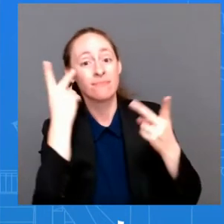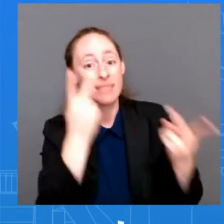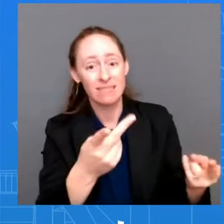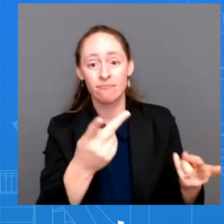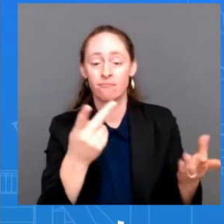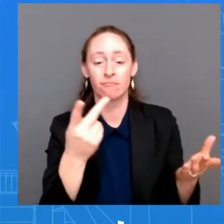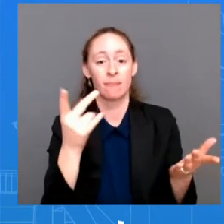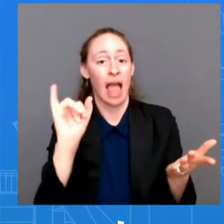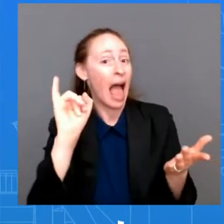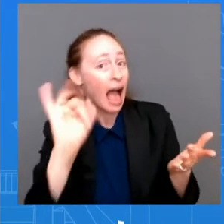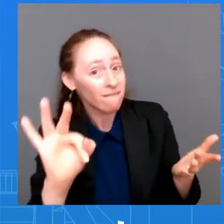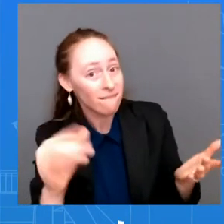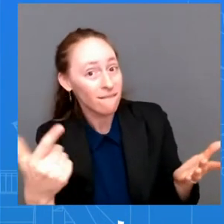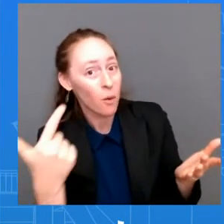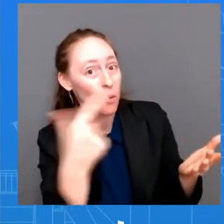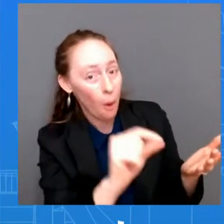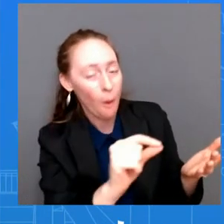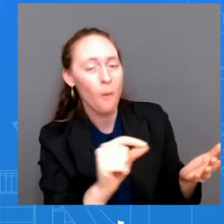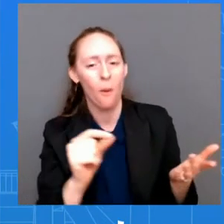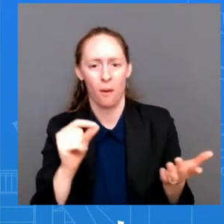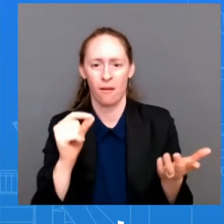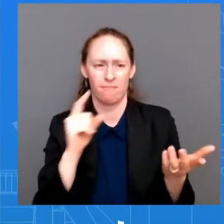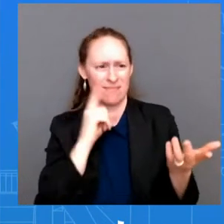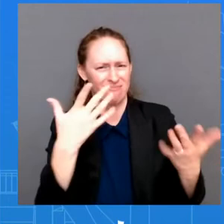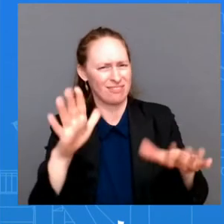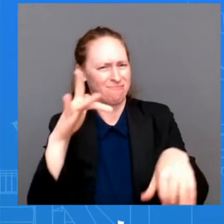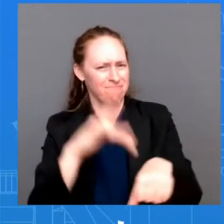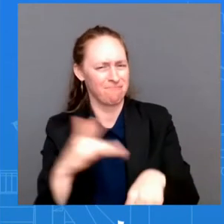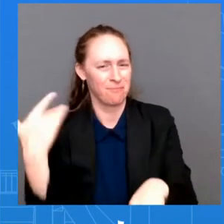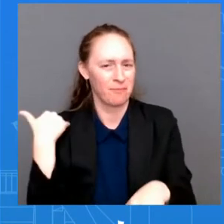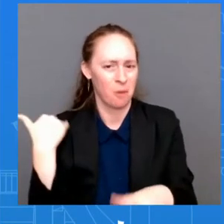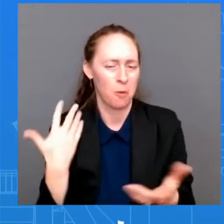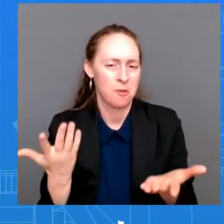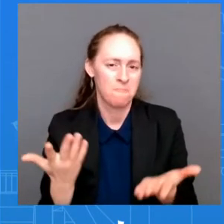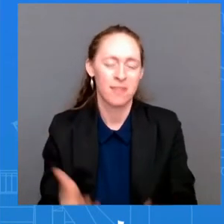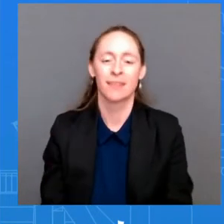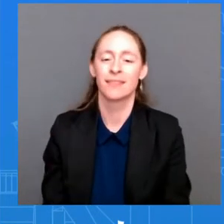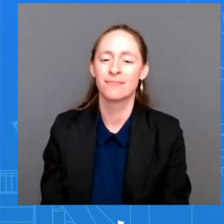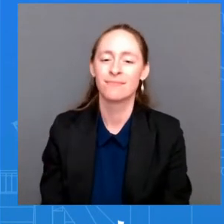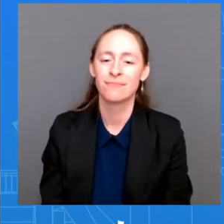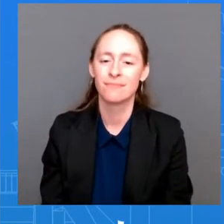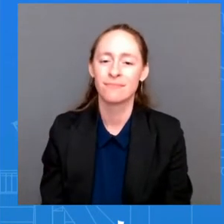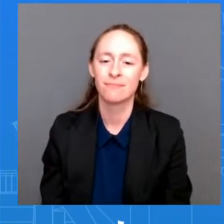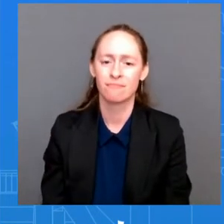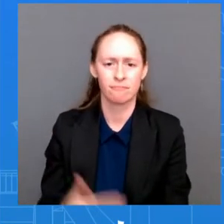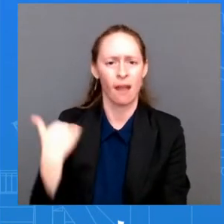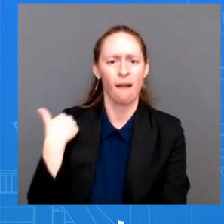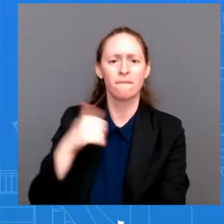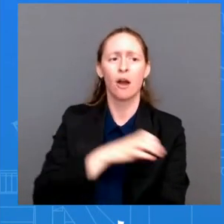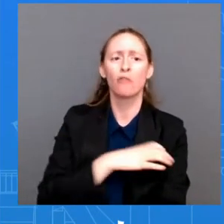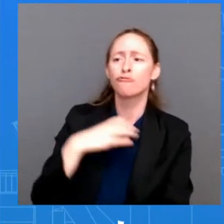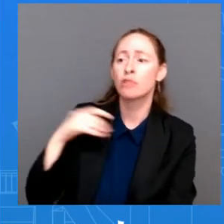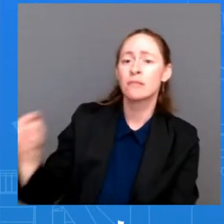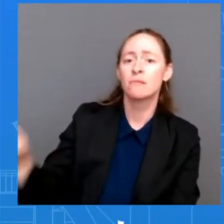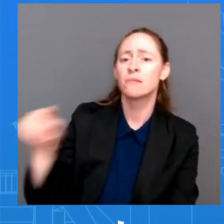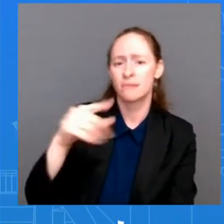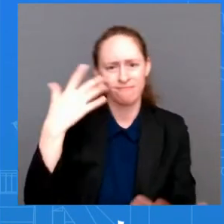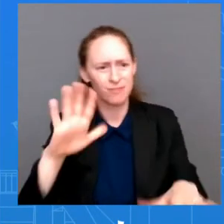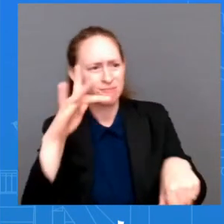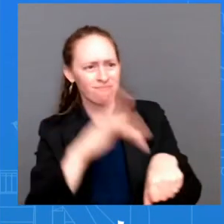for members of Congress to travel to Taiwan. It has been done this year, and I'm certain that it will be done in the future.